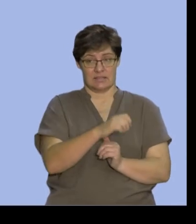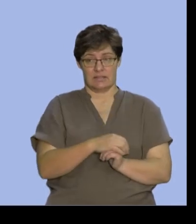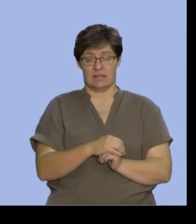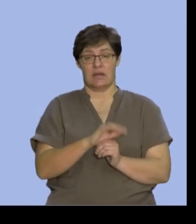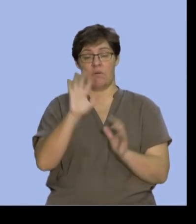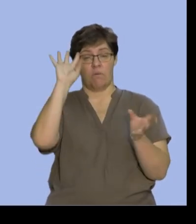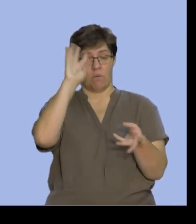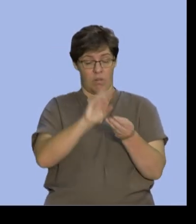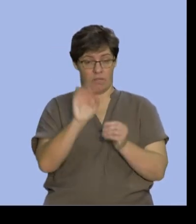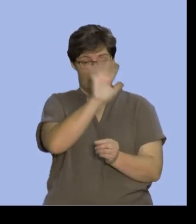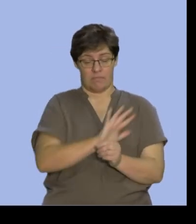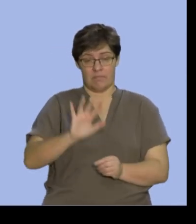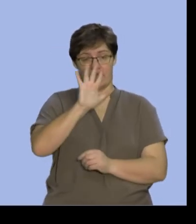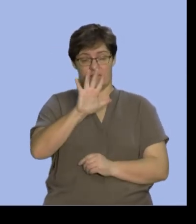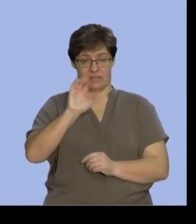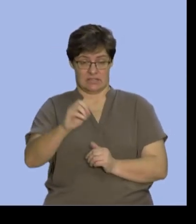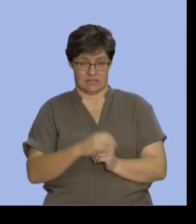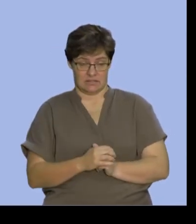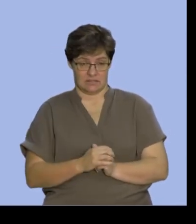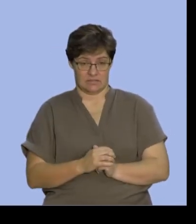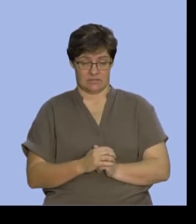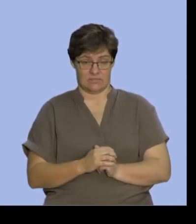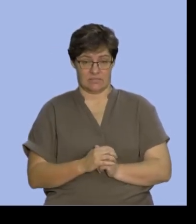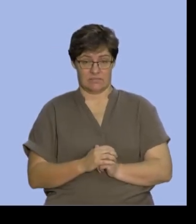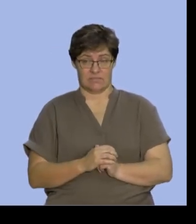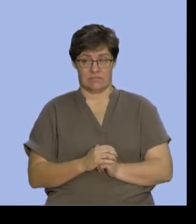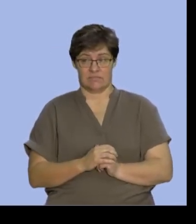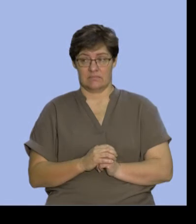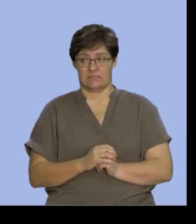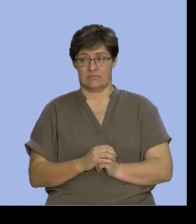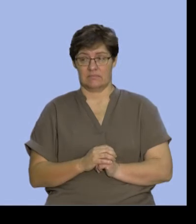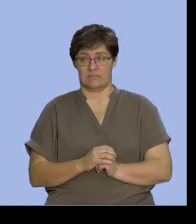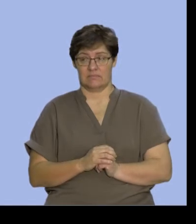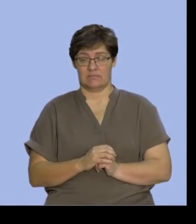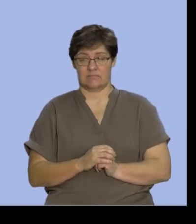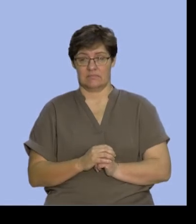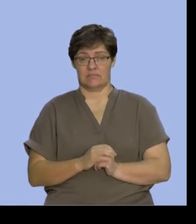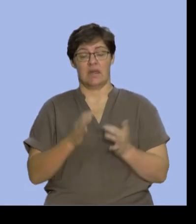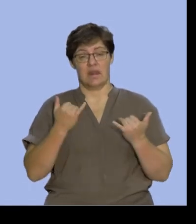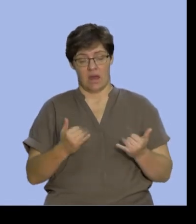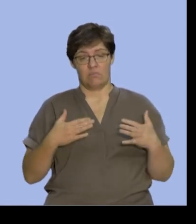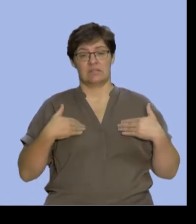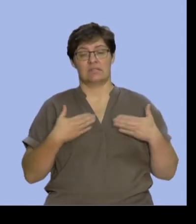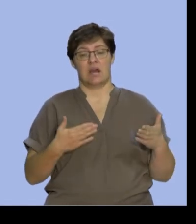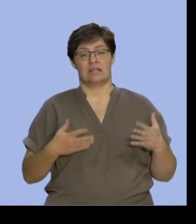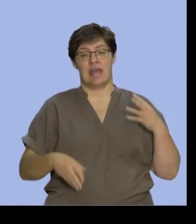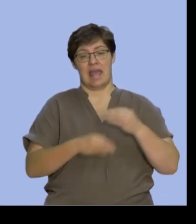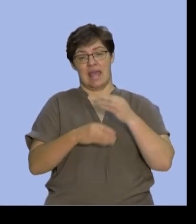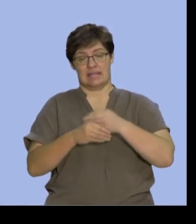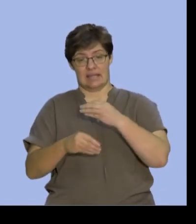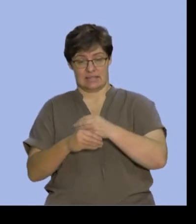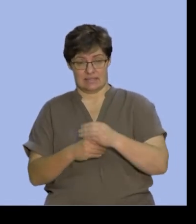Okay. And if the number in the sample space is 50, I can start to add some equations together.